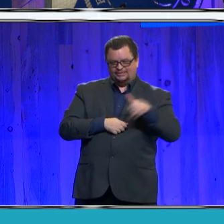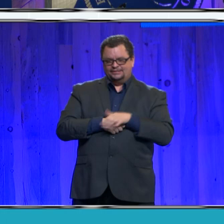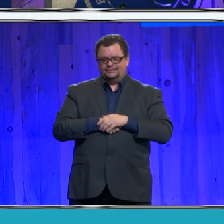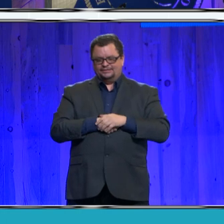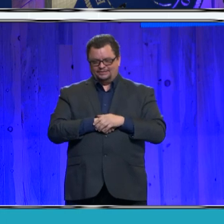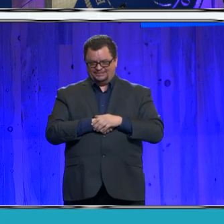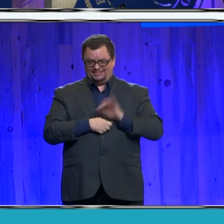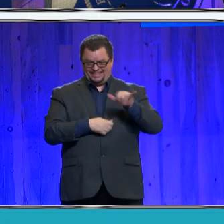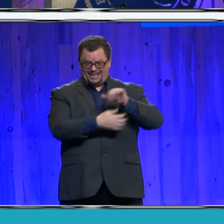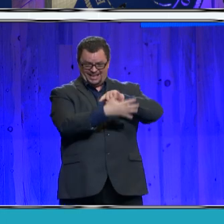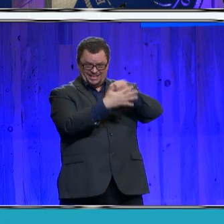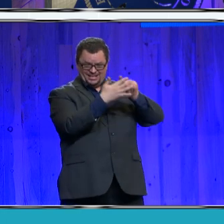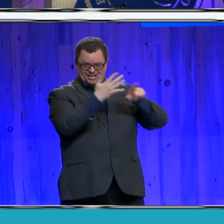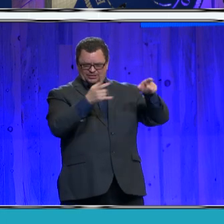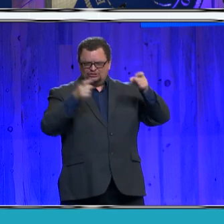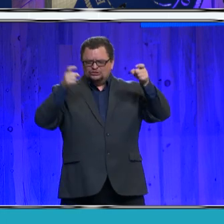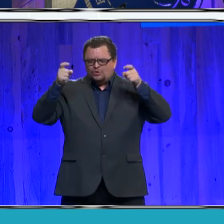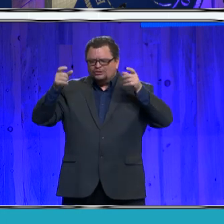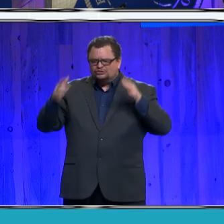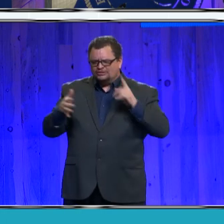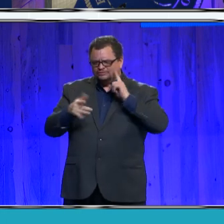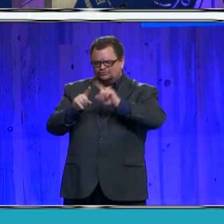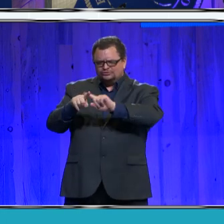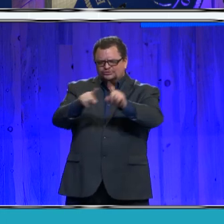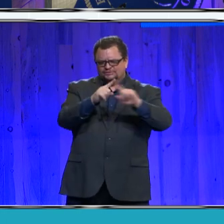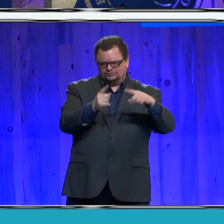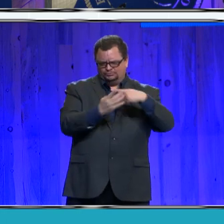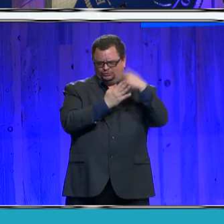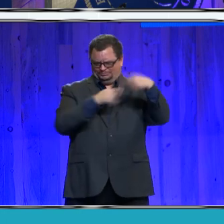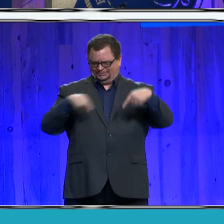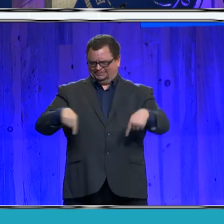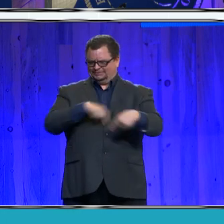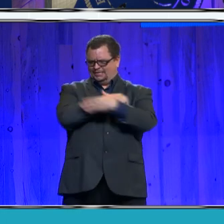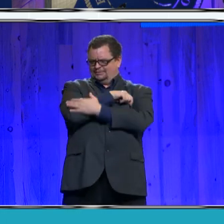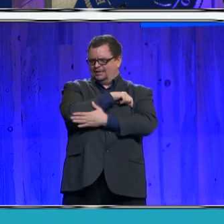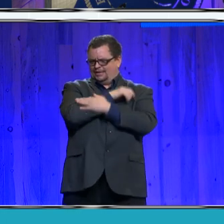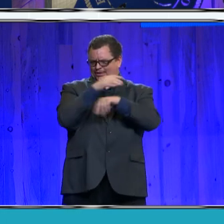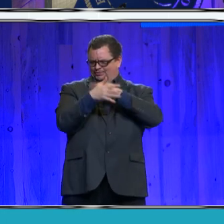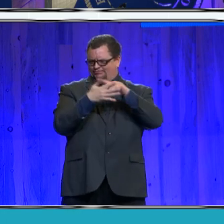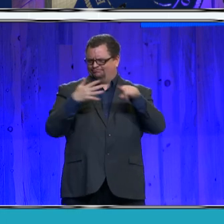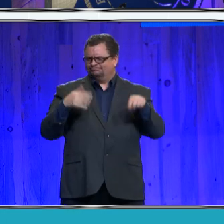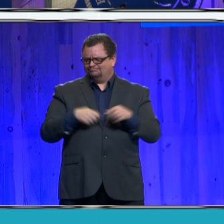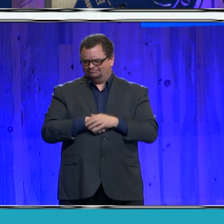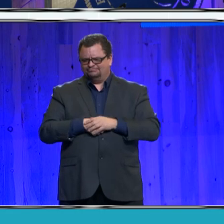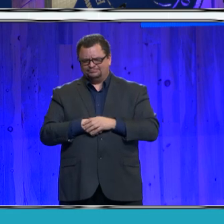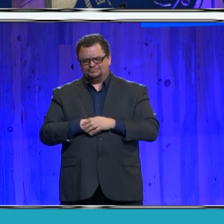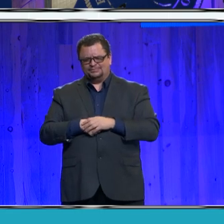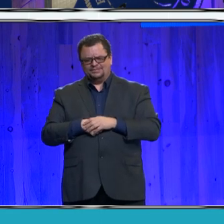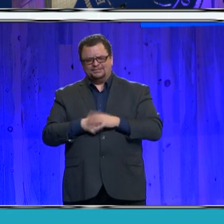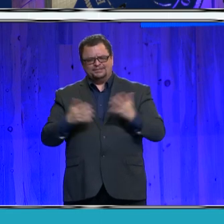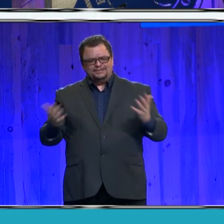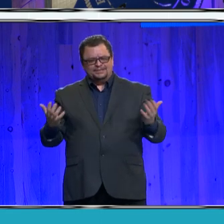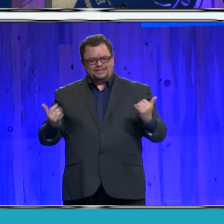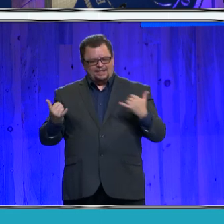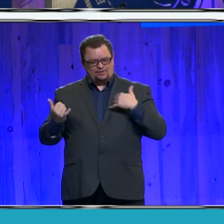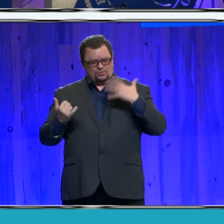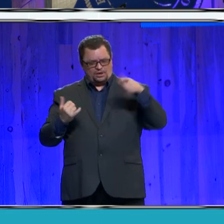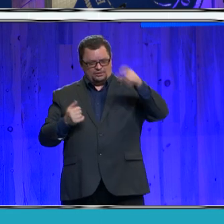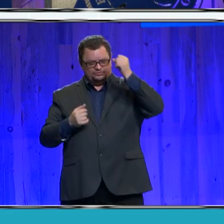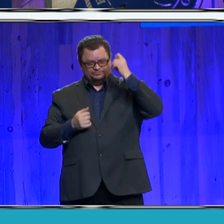Justice Services Department. Now, it was hard to say goodbye to our former county administrator, Amy Folsom.